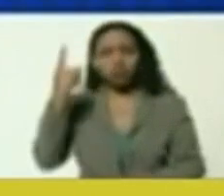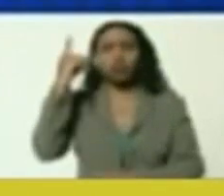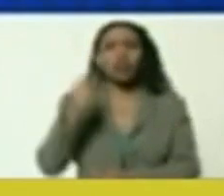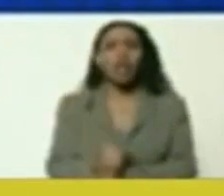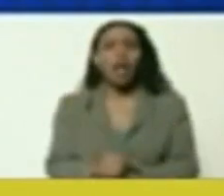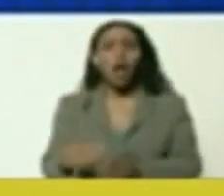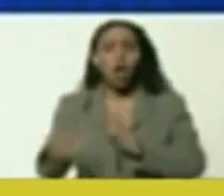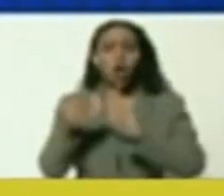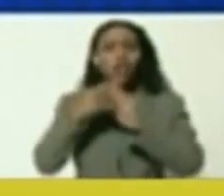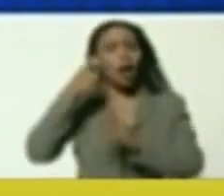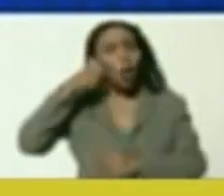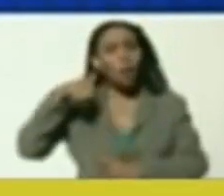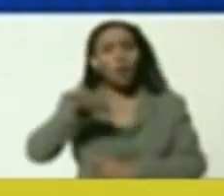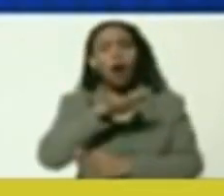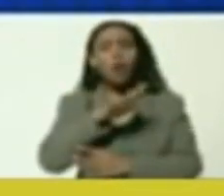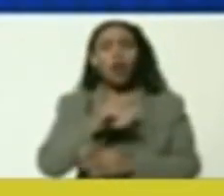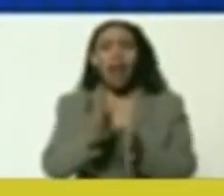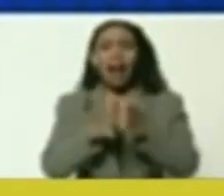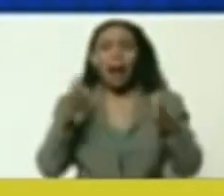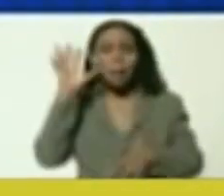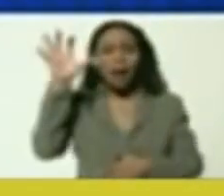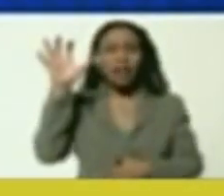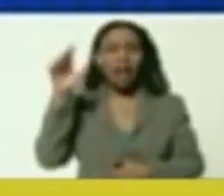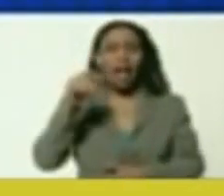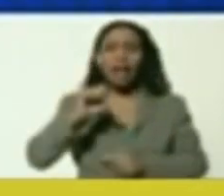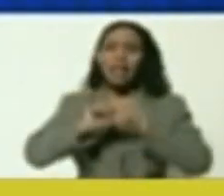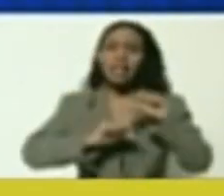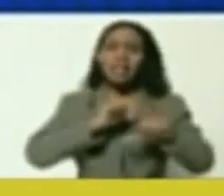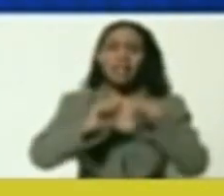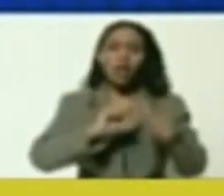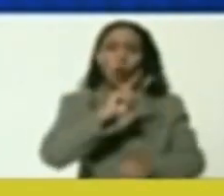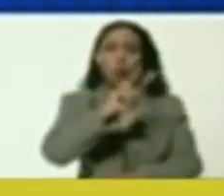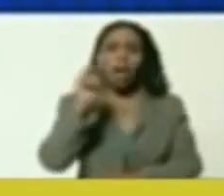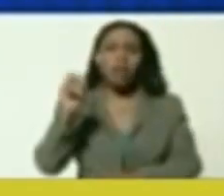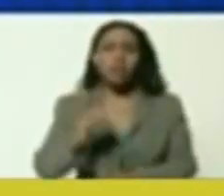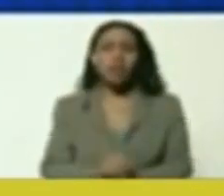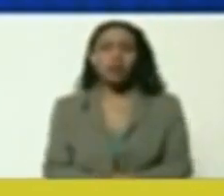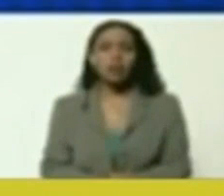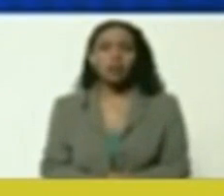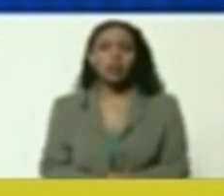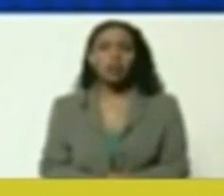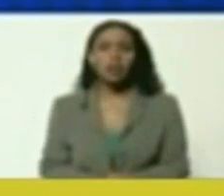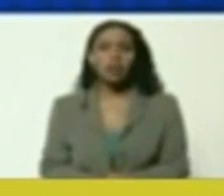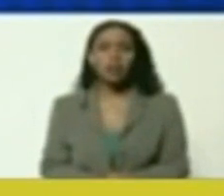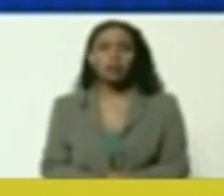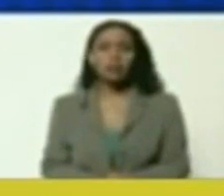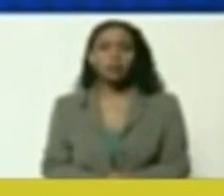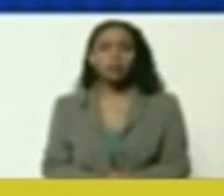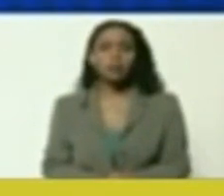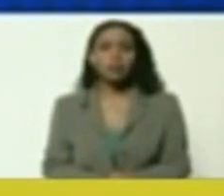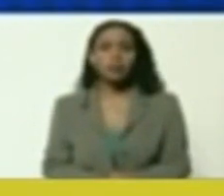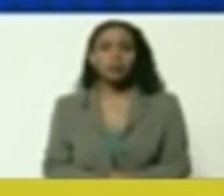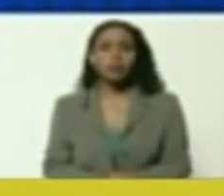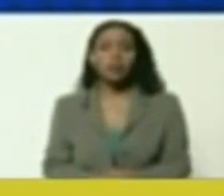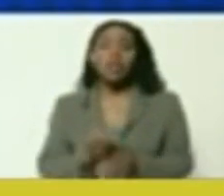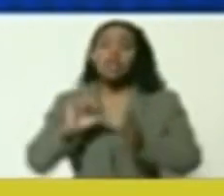peoples, and against the Soviet homeland, in the 20th century.